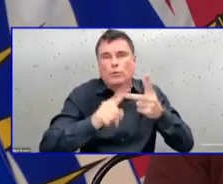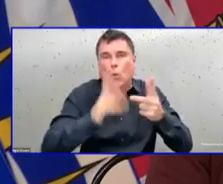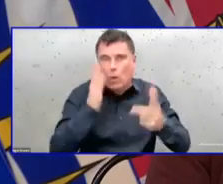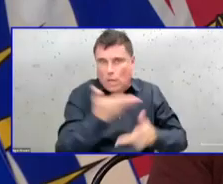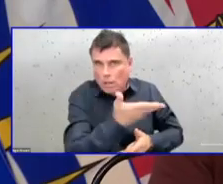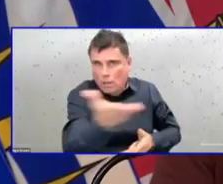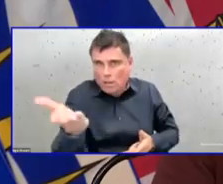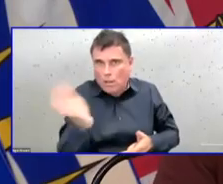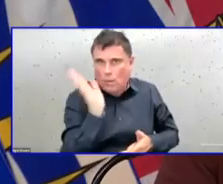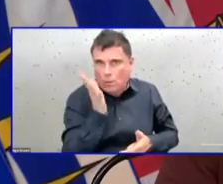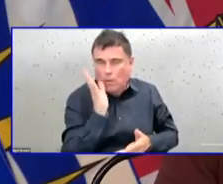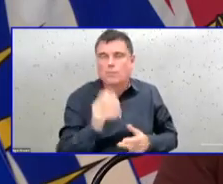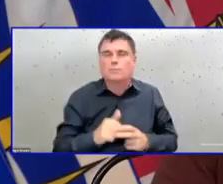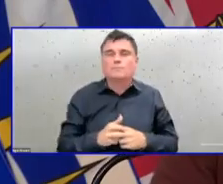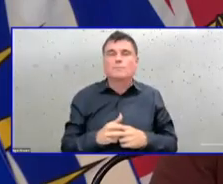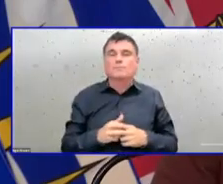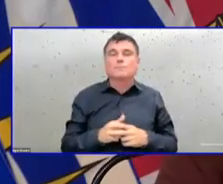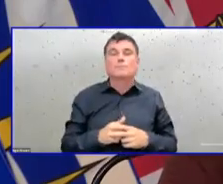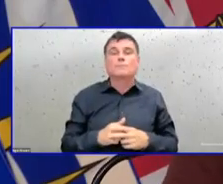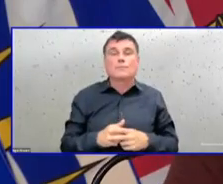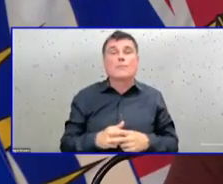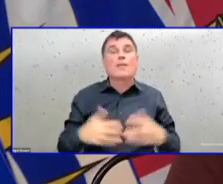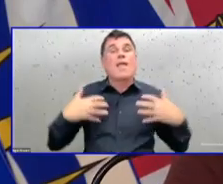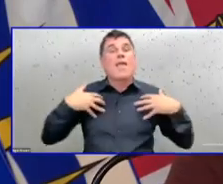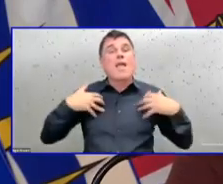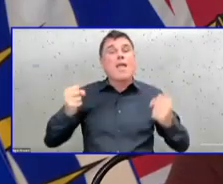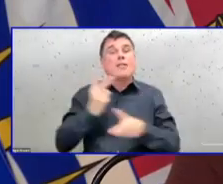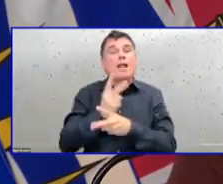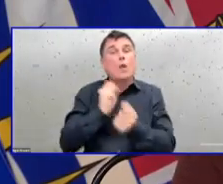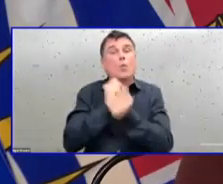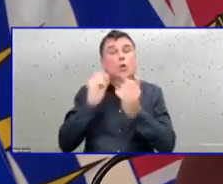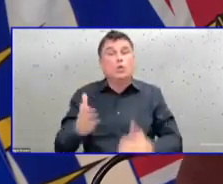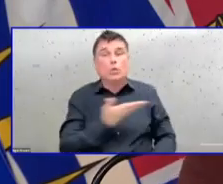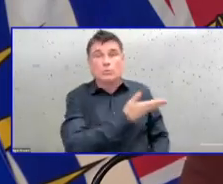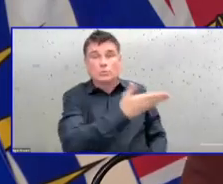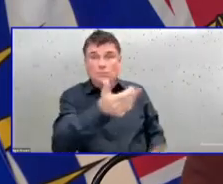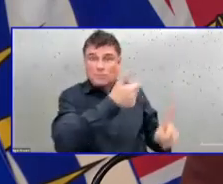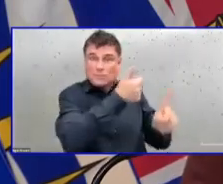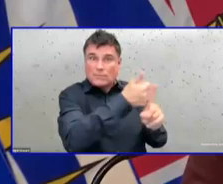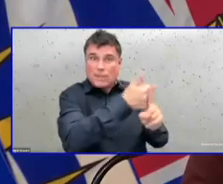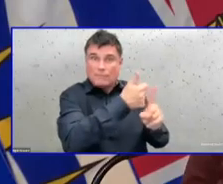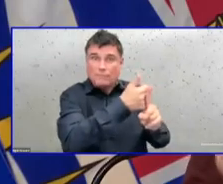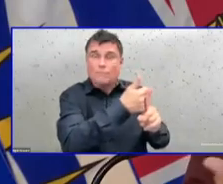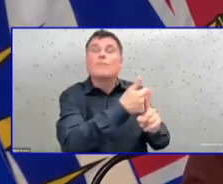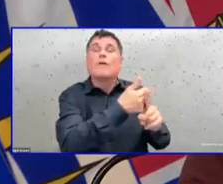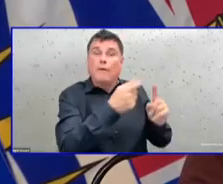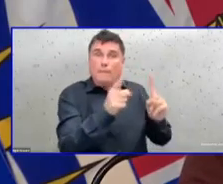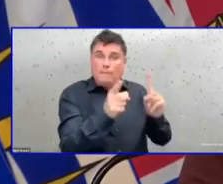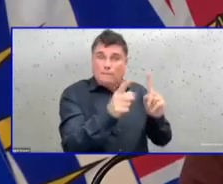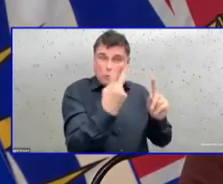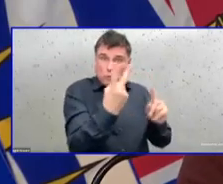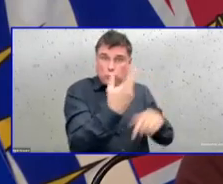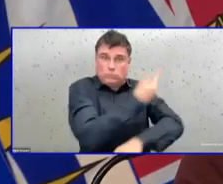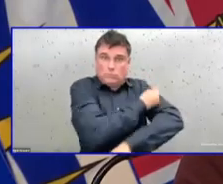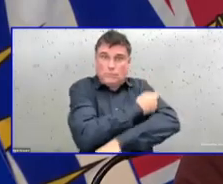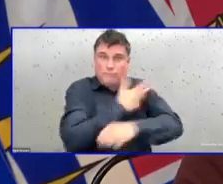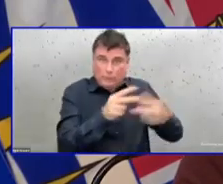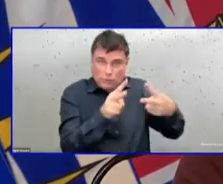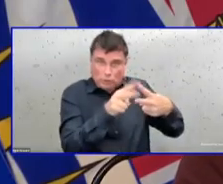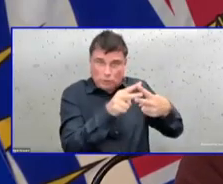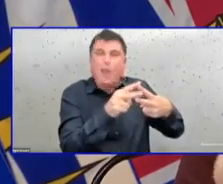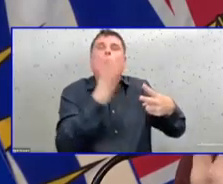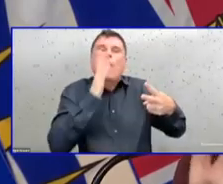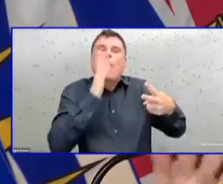December and January last year, because we know how important it is to protect you from any illness, even mild